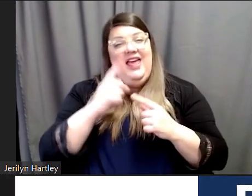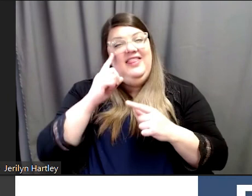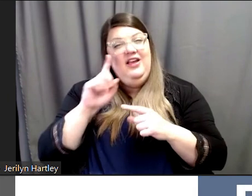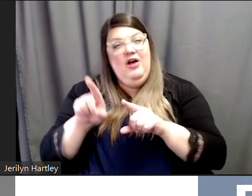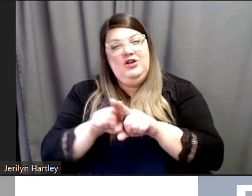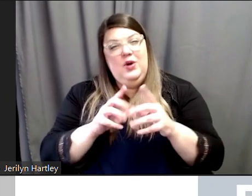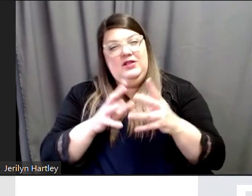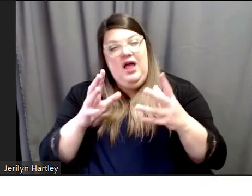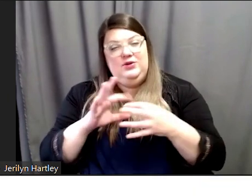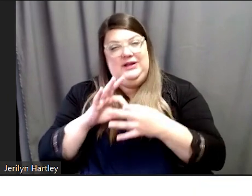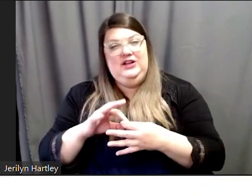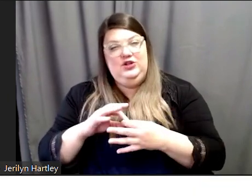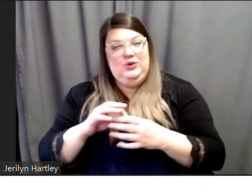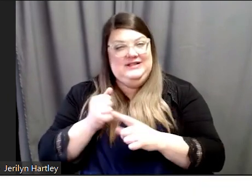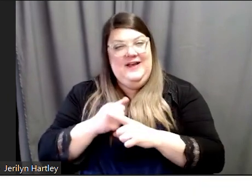self-esteem based.